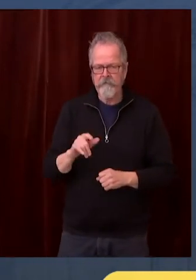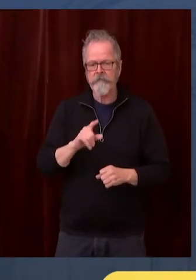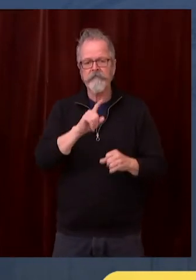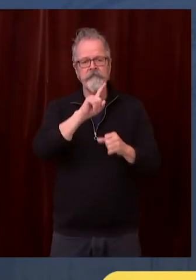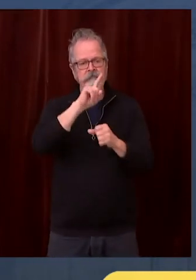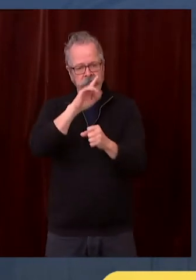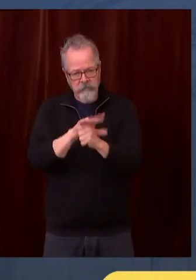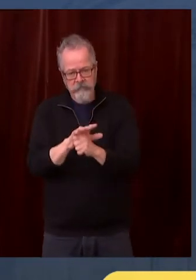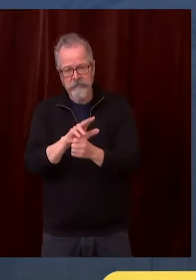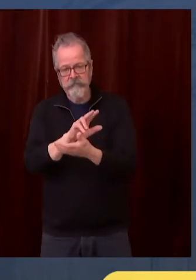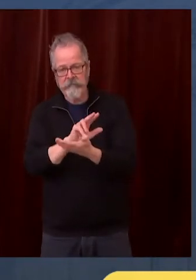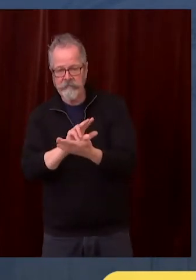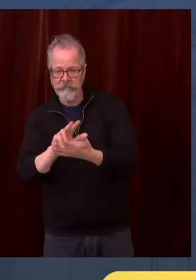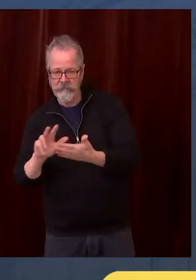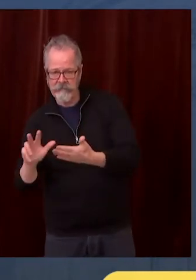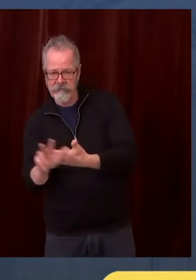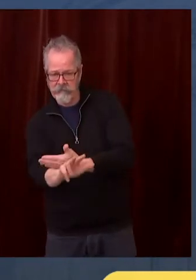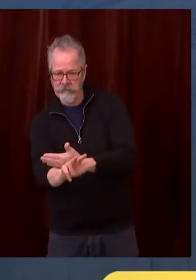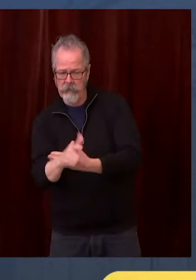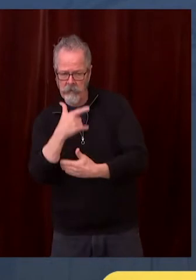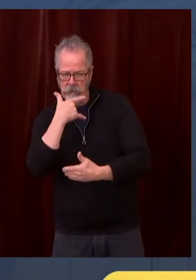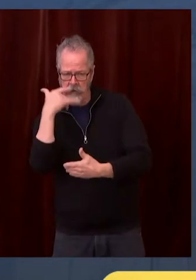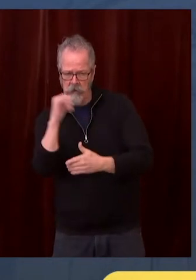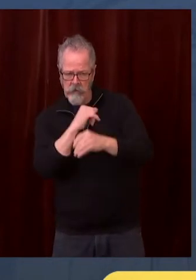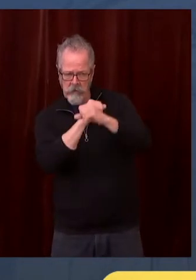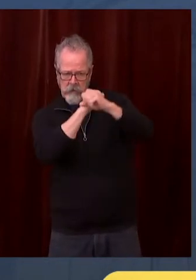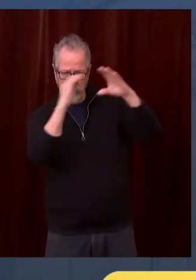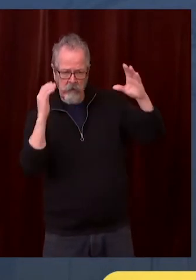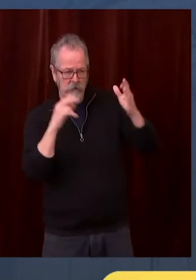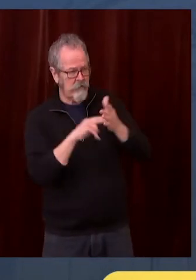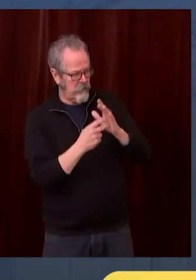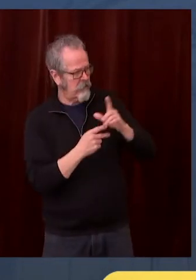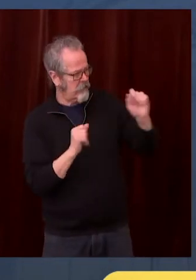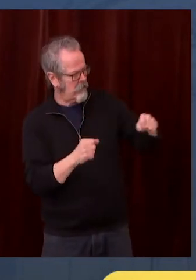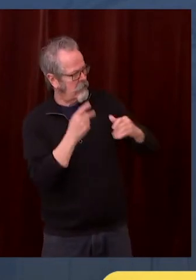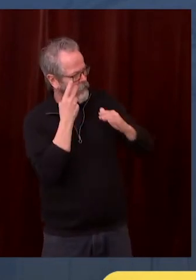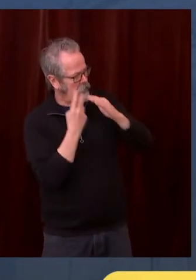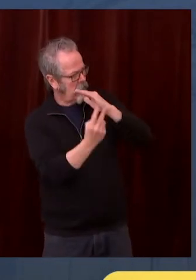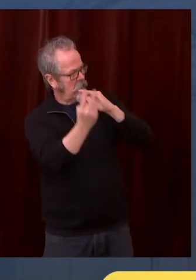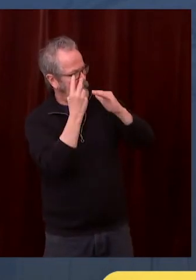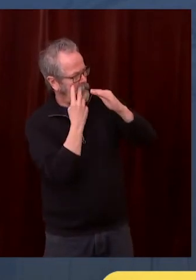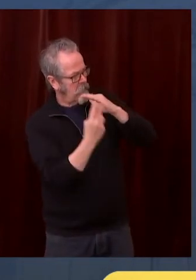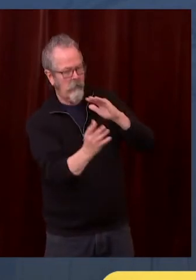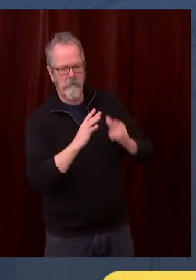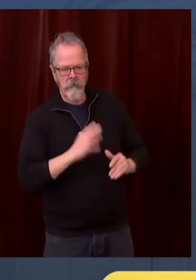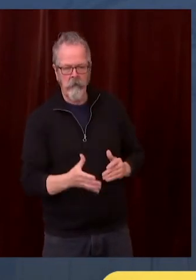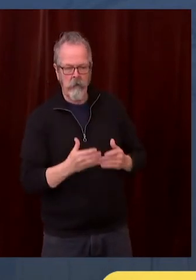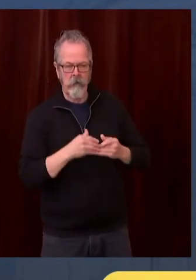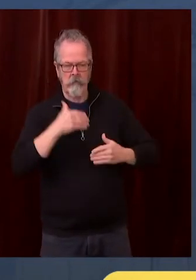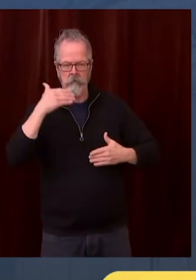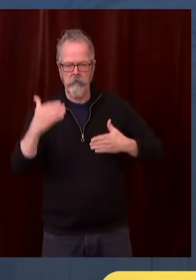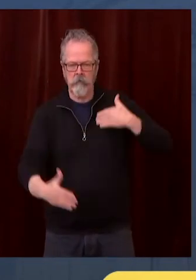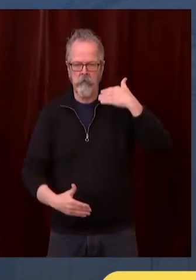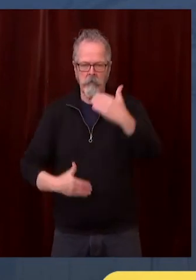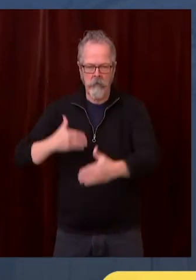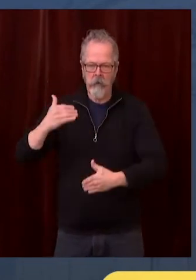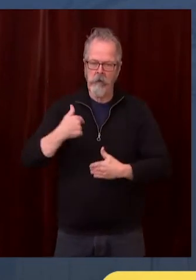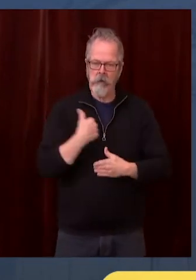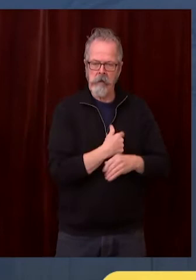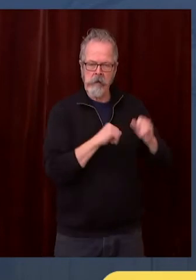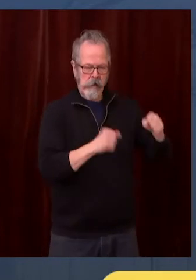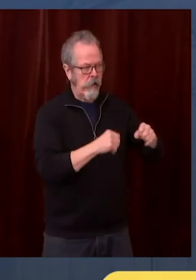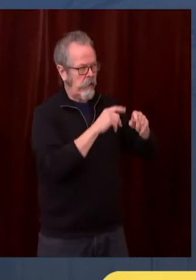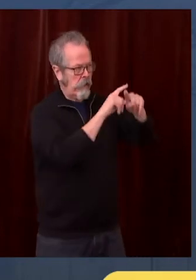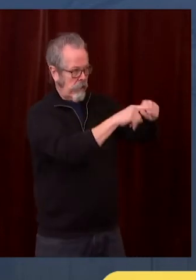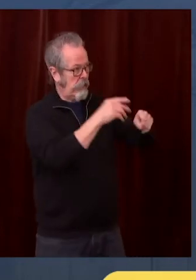great news. It's also great news that they're giving us certainty of those delivery because our providers have been bedeviled